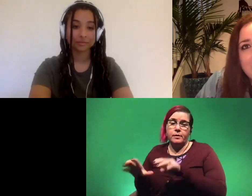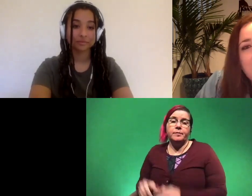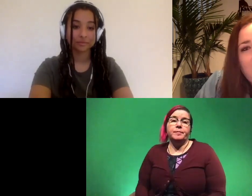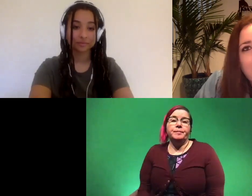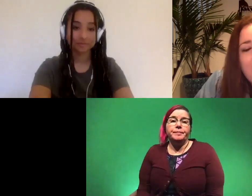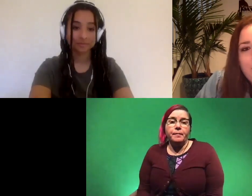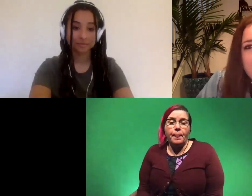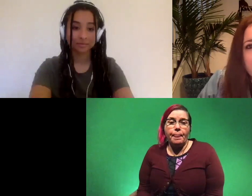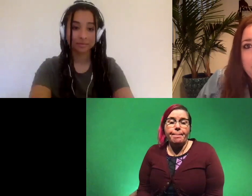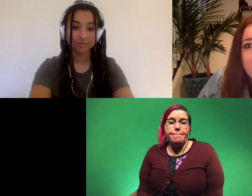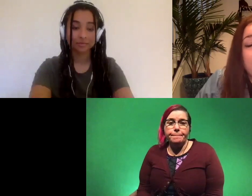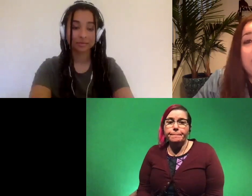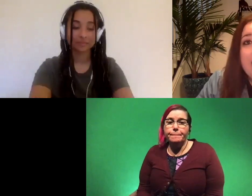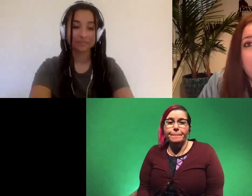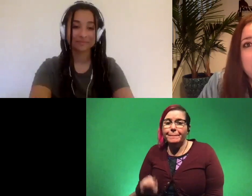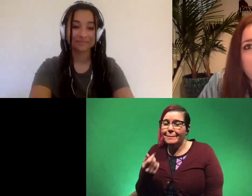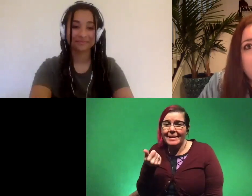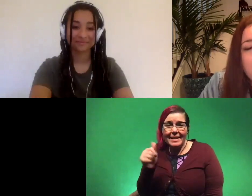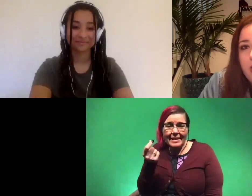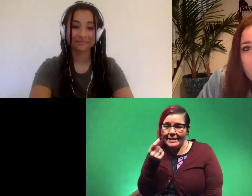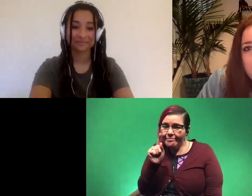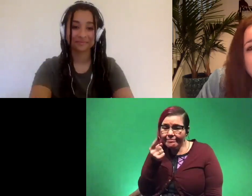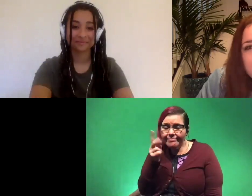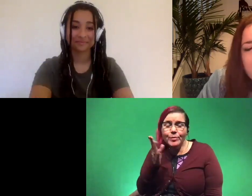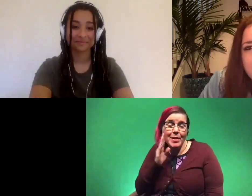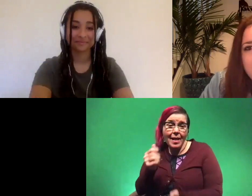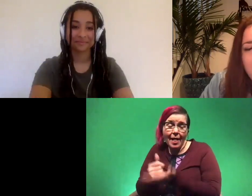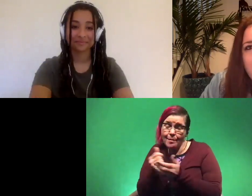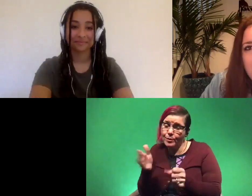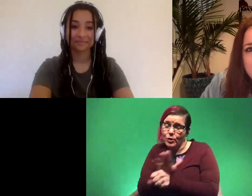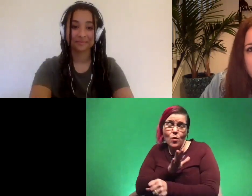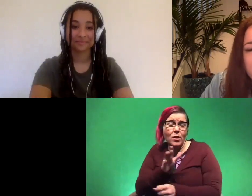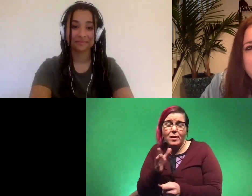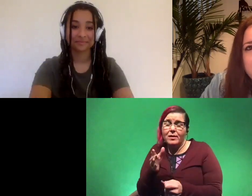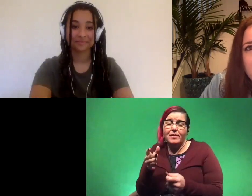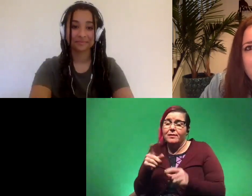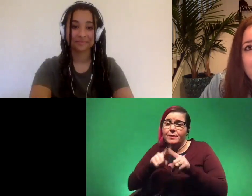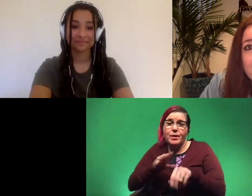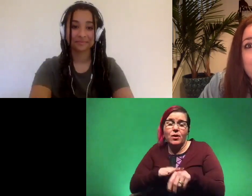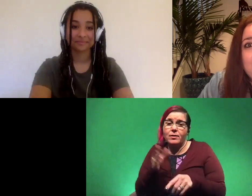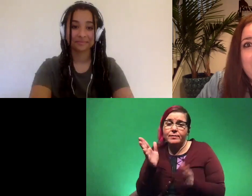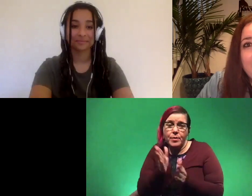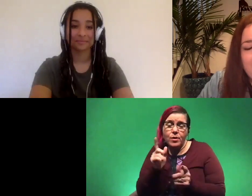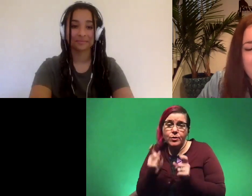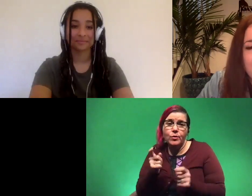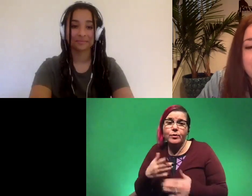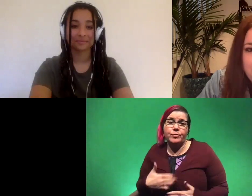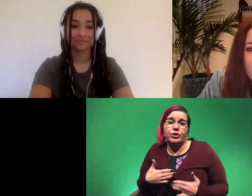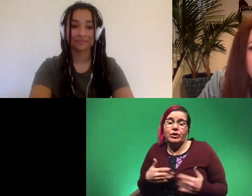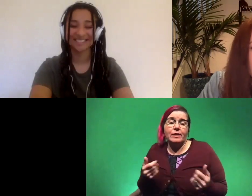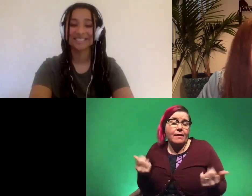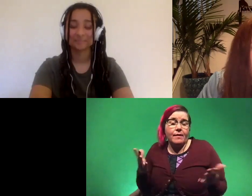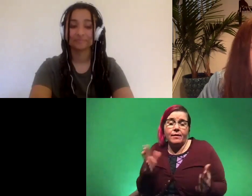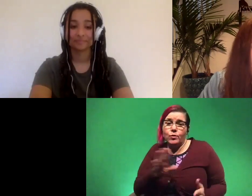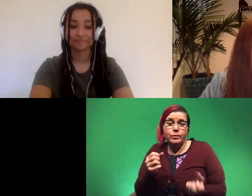scientist um every little bit really helps we're all completely funded uh by small donors so we really appreciate uh your